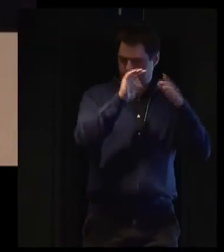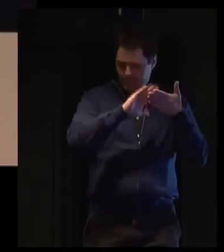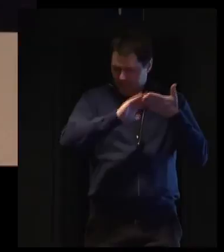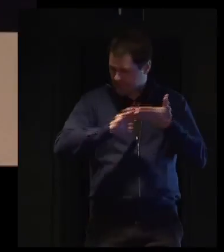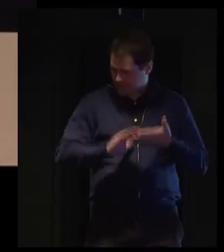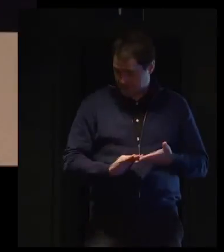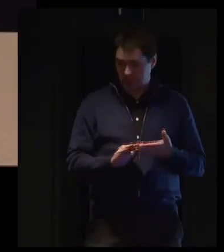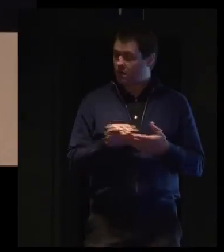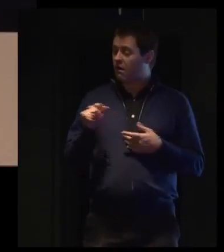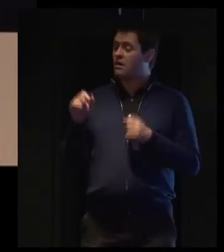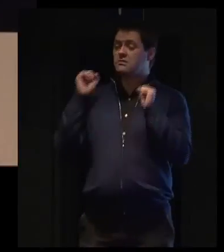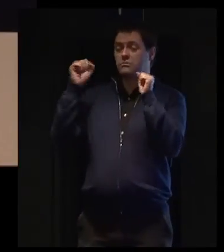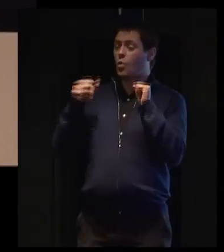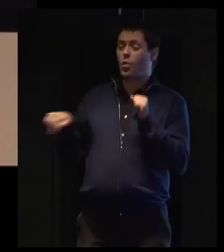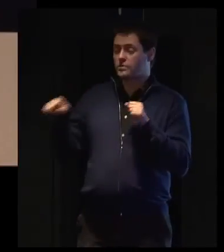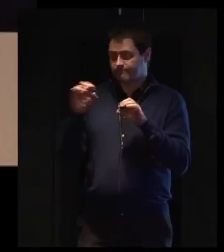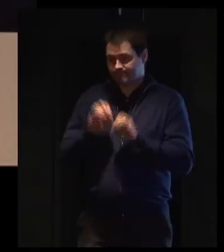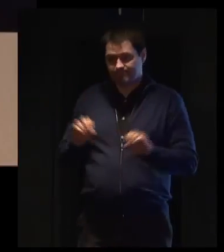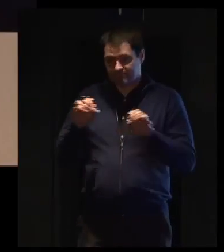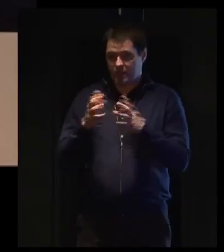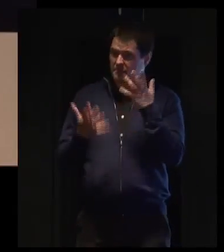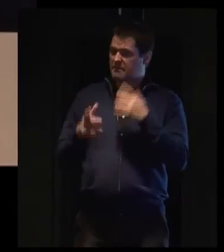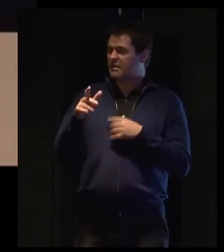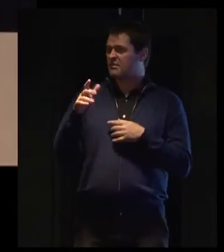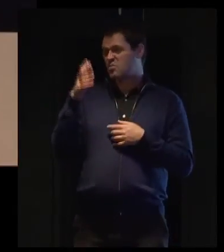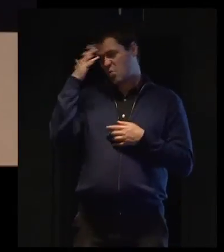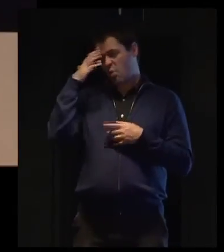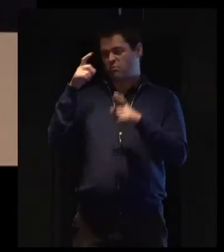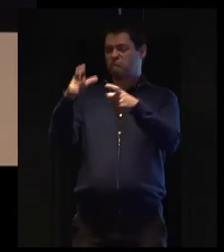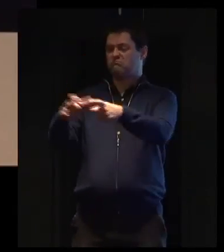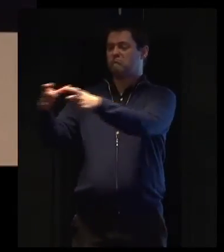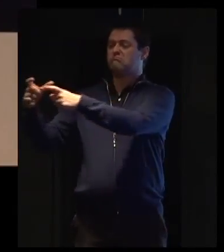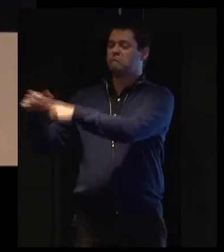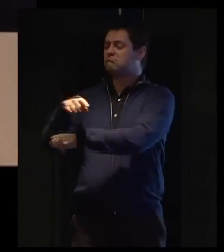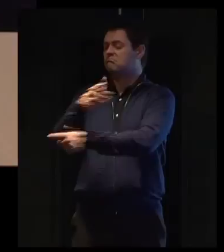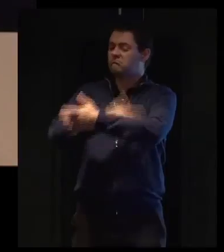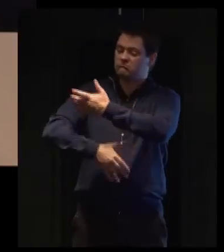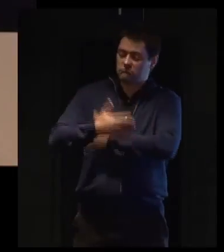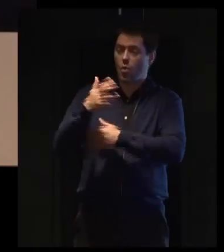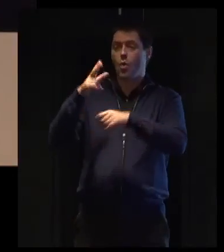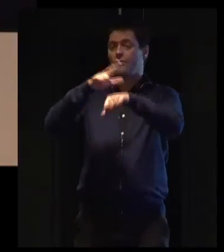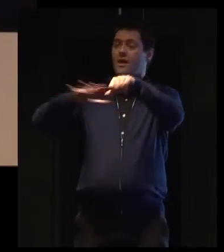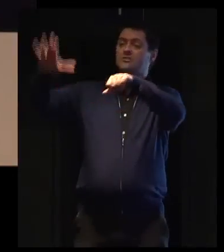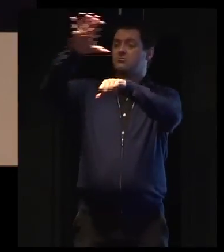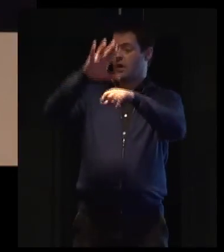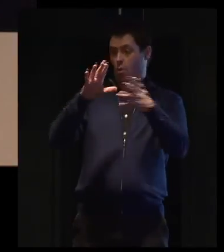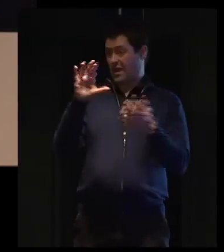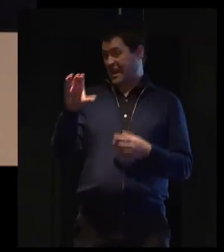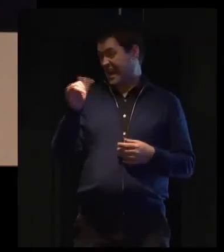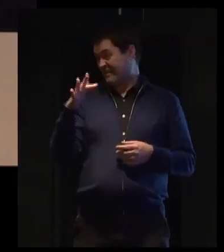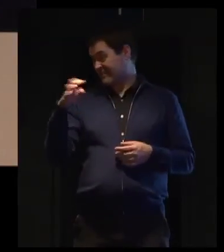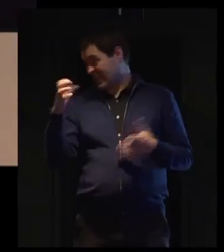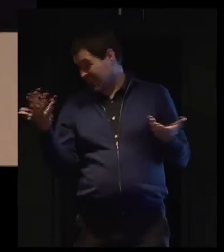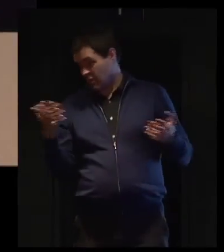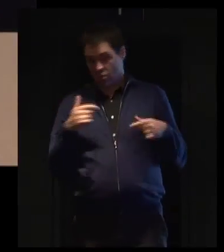If they're not around local supporters, you've obviously got a number of local organisations, and national organisations like CAFE or Level Play and Field that